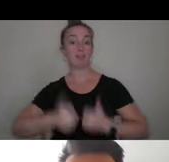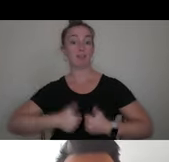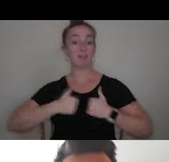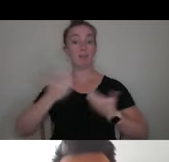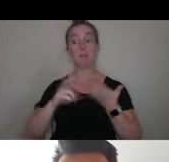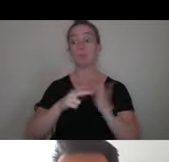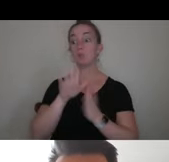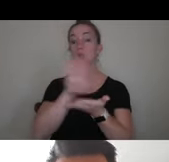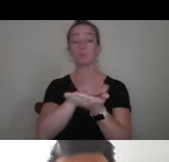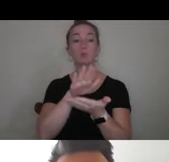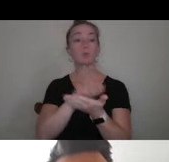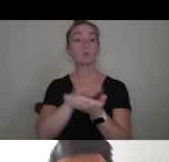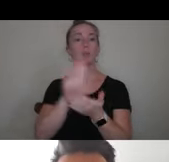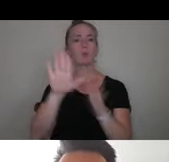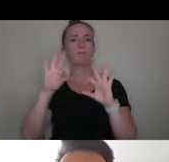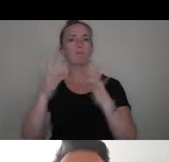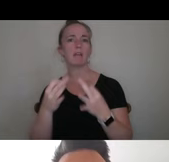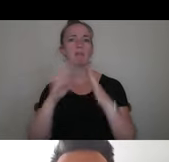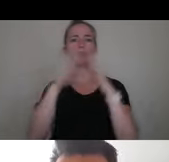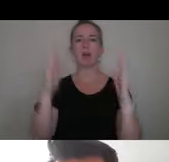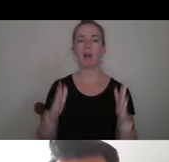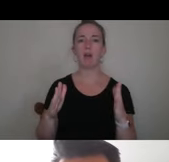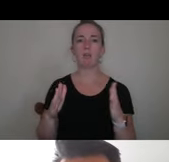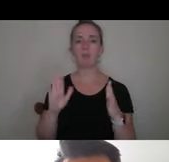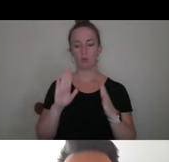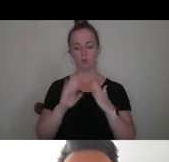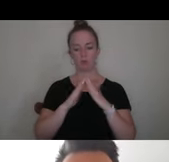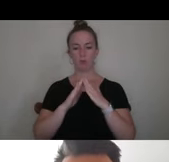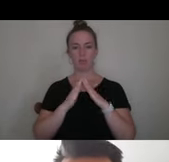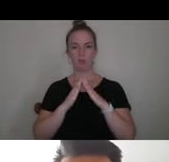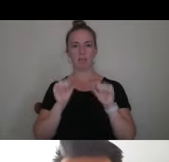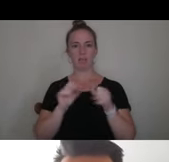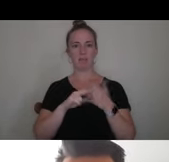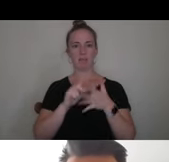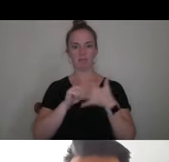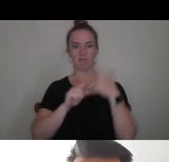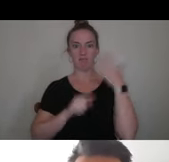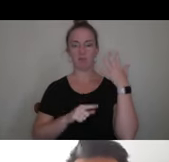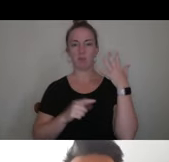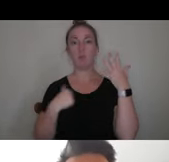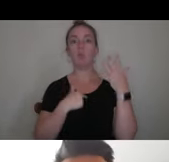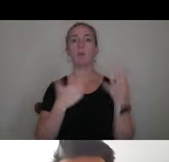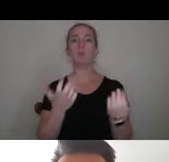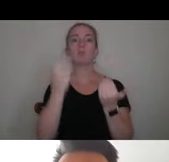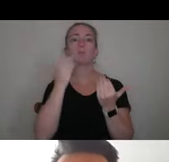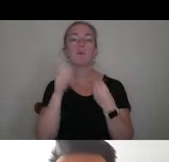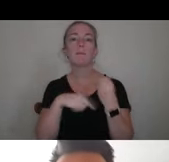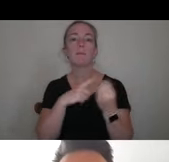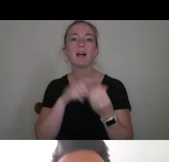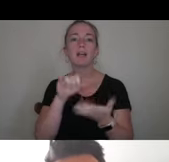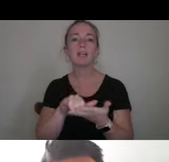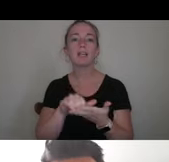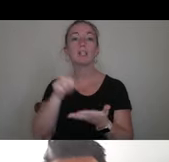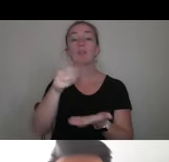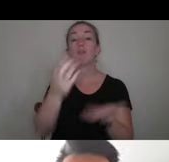school. It could be your family or your household. Whatever that's going to look like, we want to know about it. And you might be